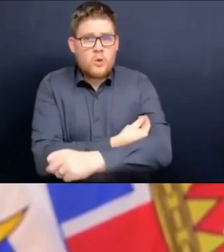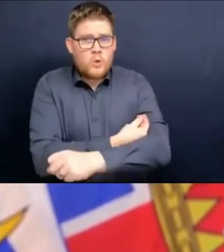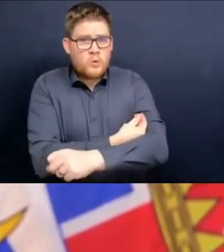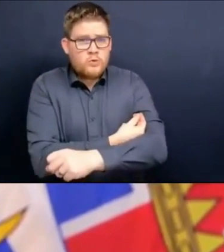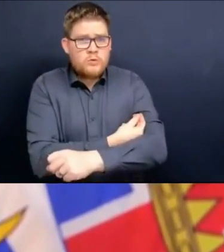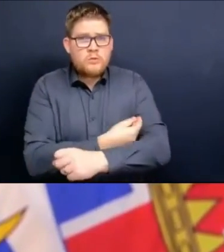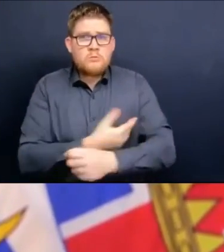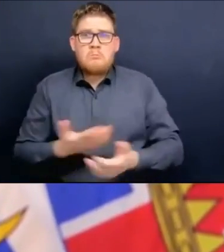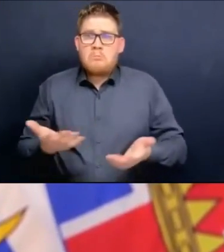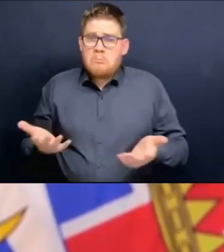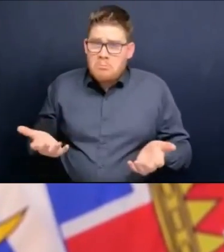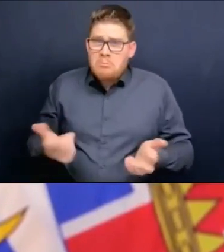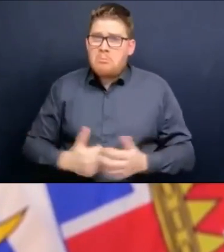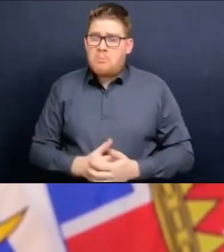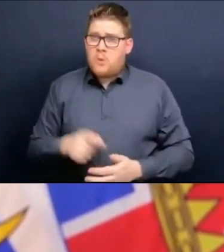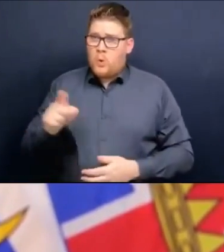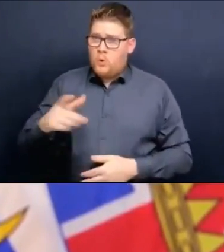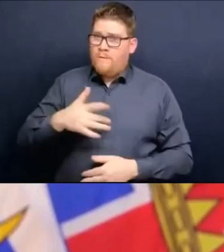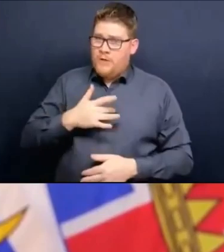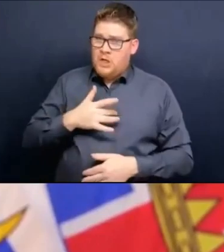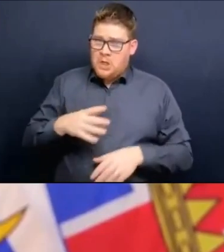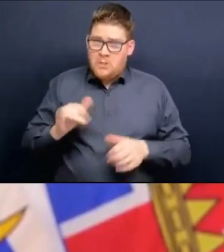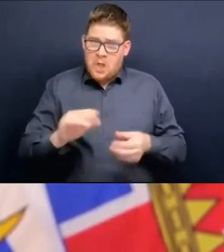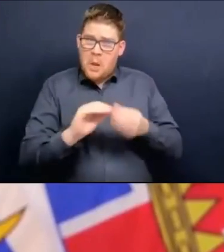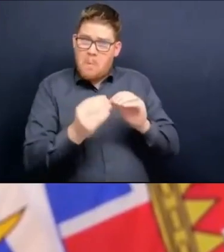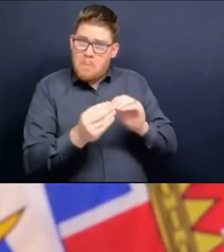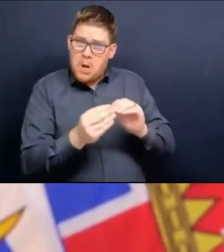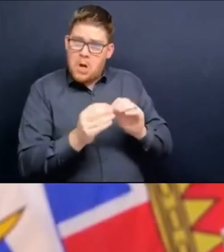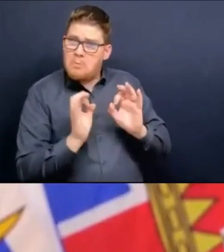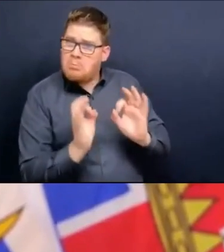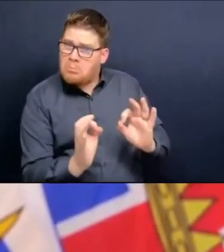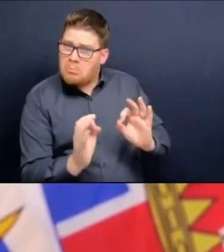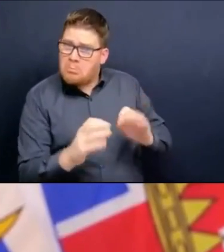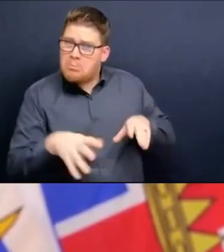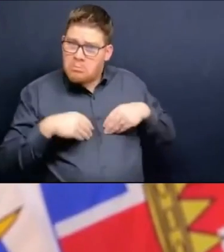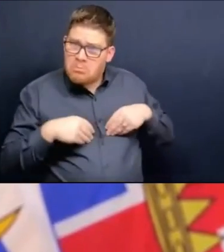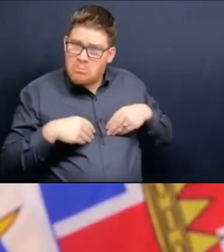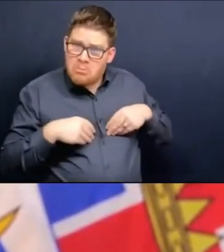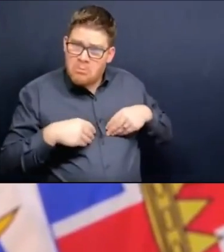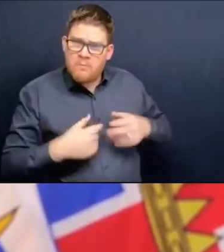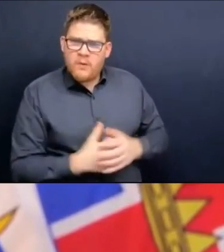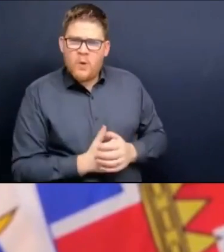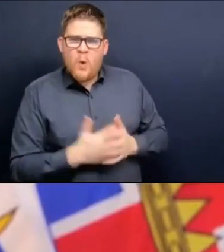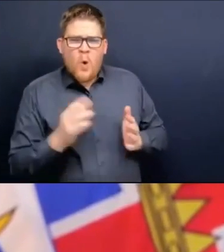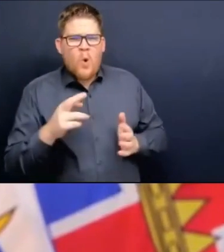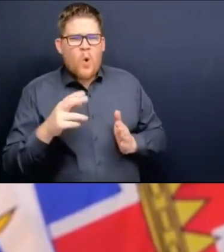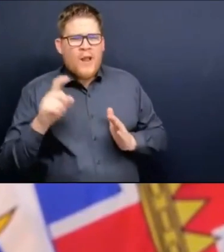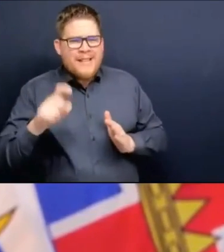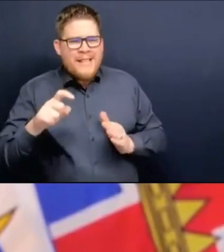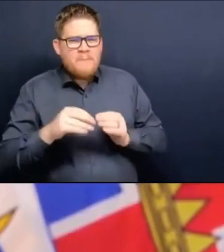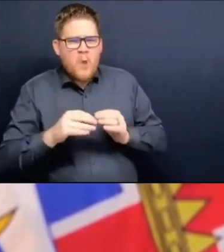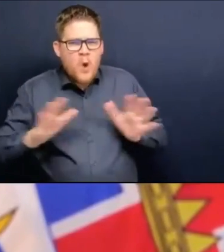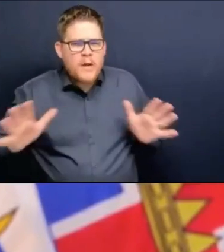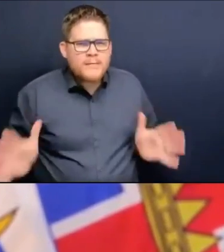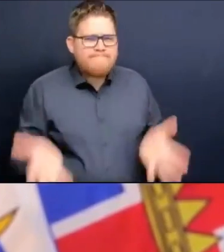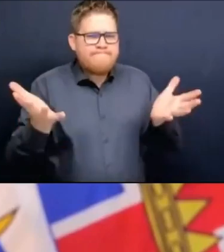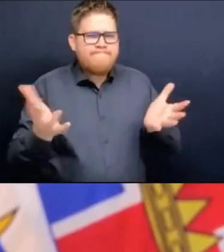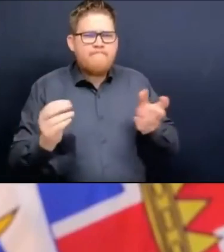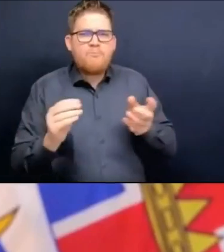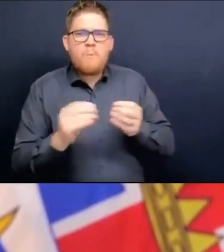anything, is being done to try to get that percentage up? And will it be necessary vaccinated? to make sure more kids get vaccinated?